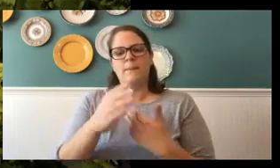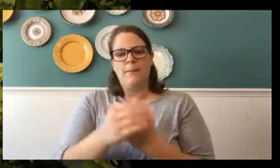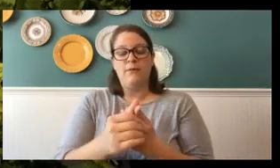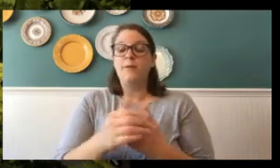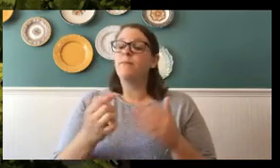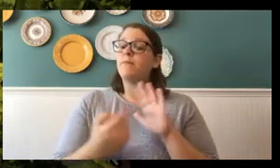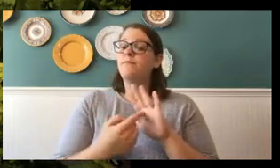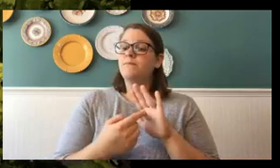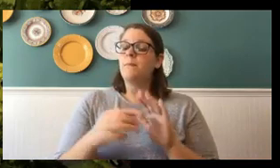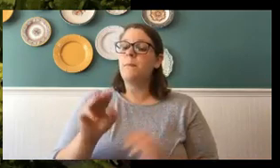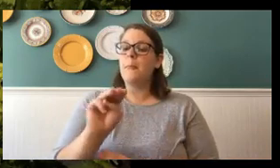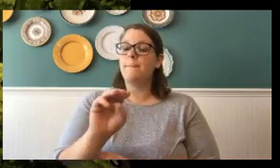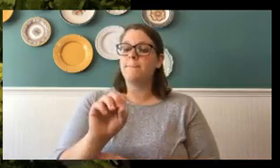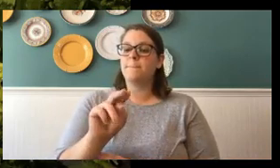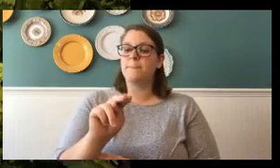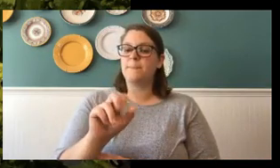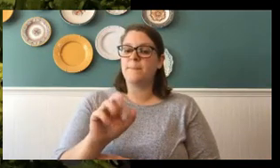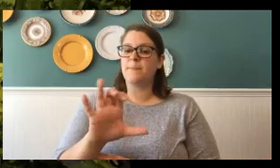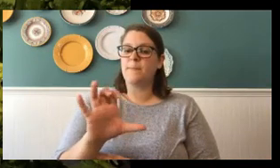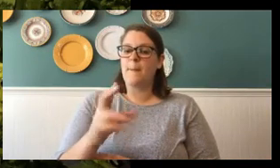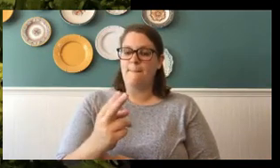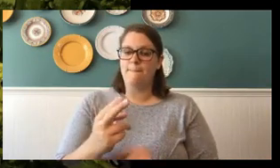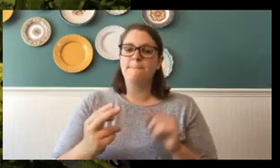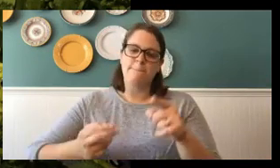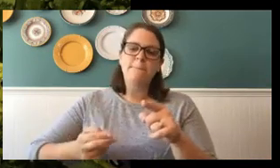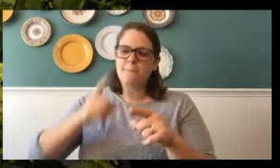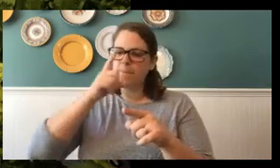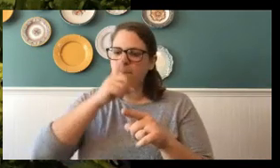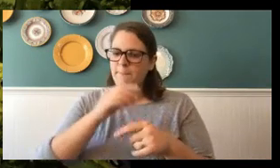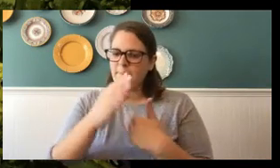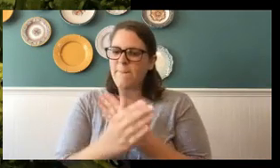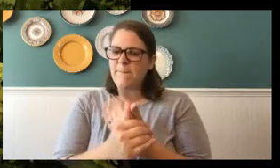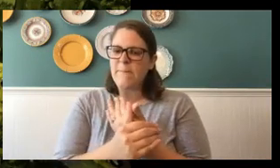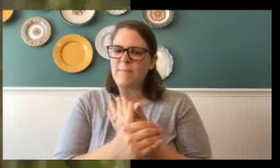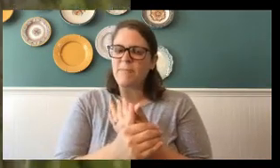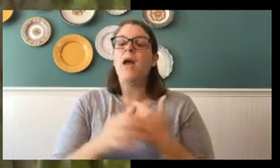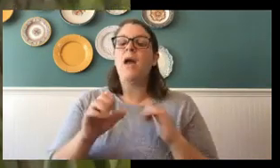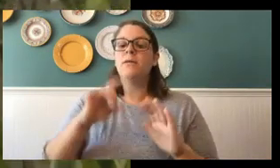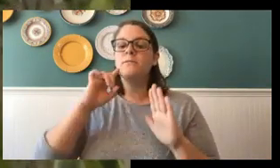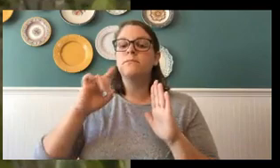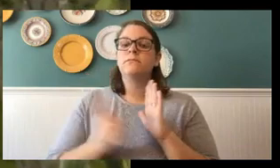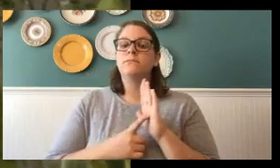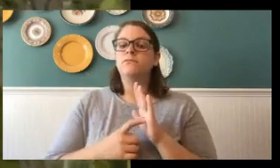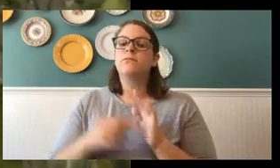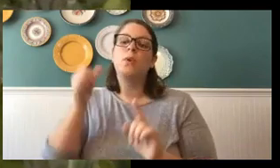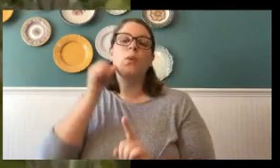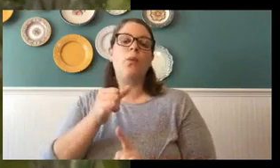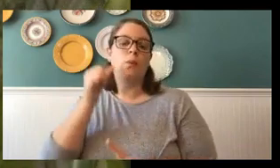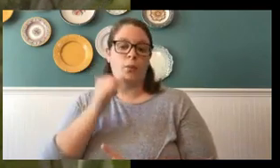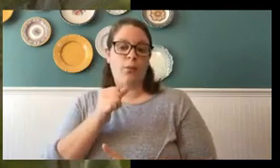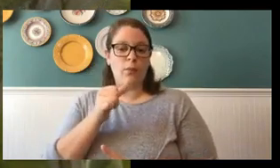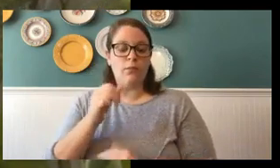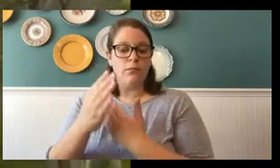monarchs. This monarch over here, even though it's fake, I could tell that it would be a girl